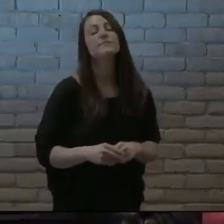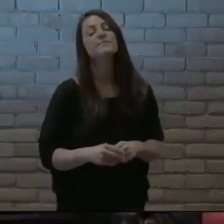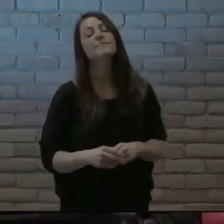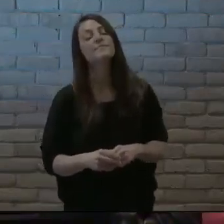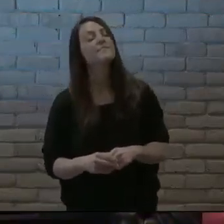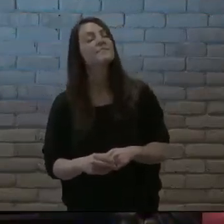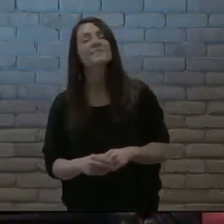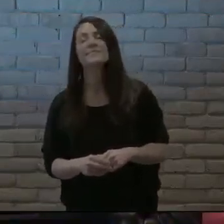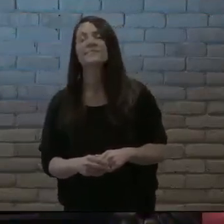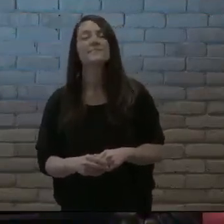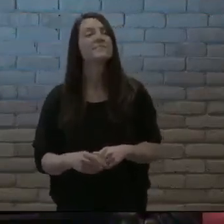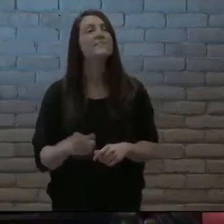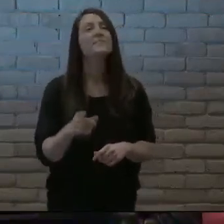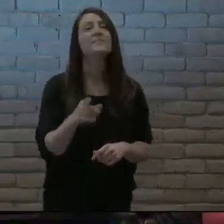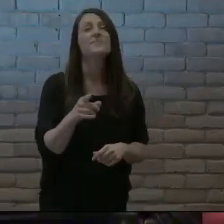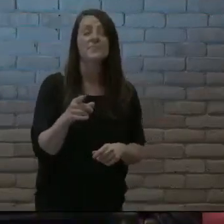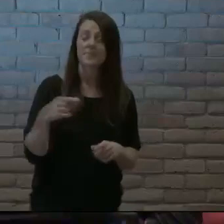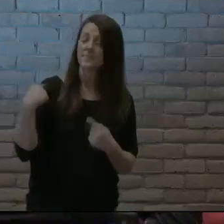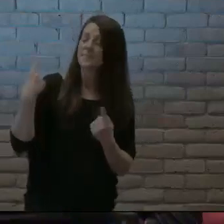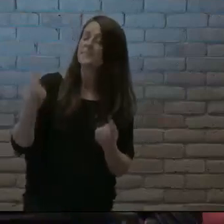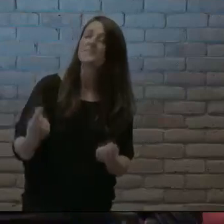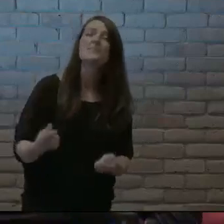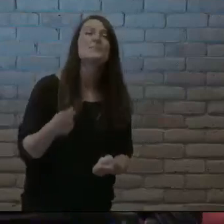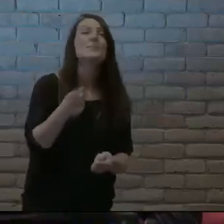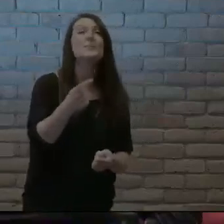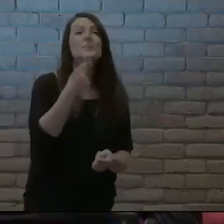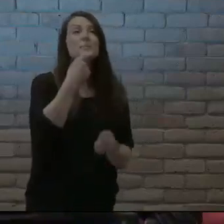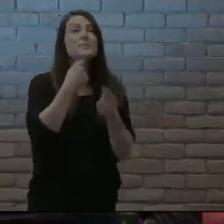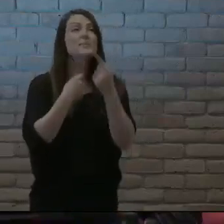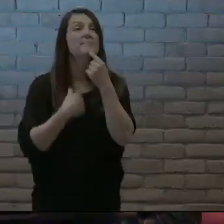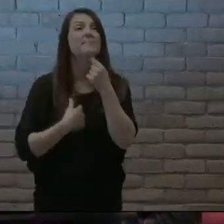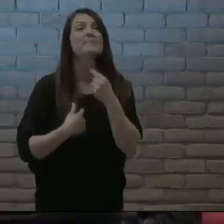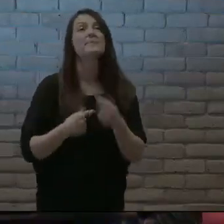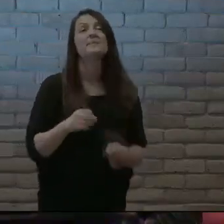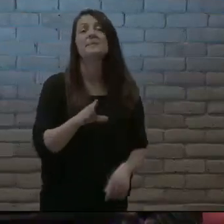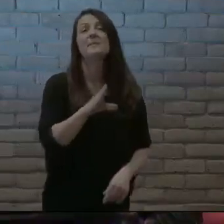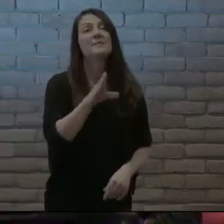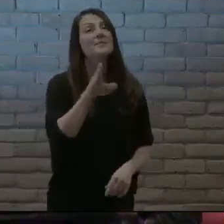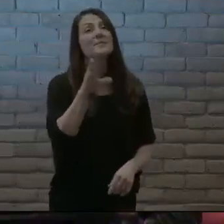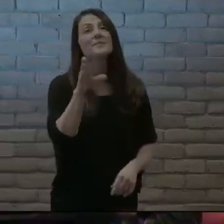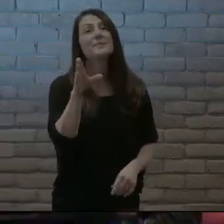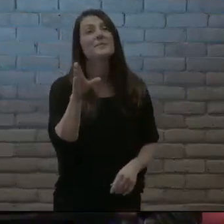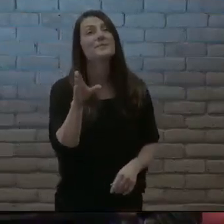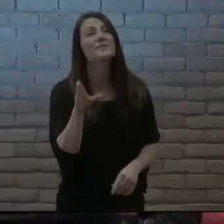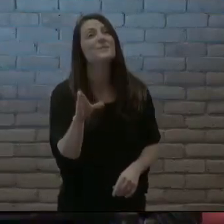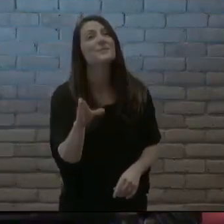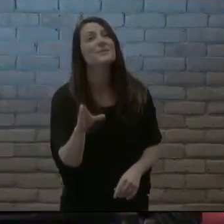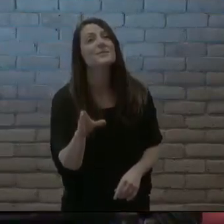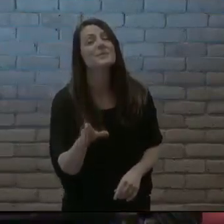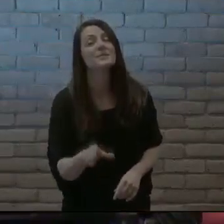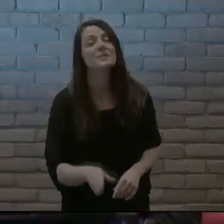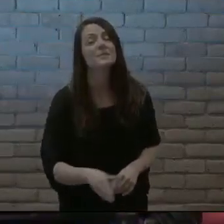You've never never failed me yet